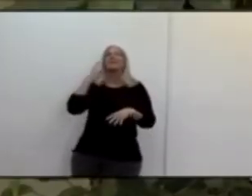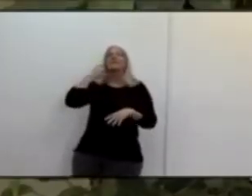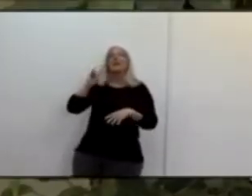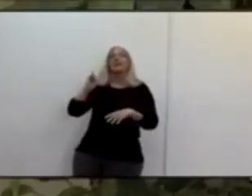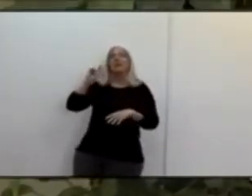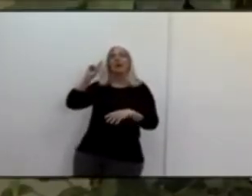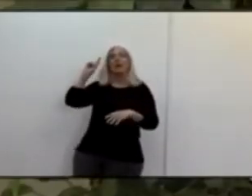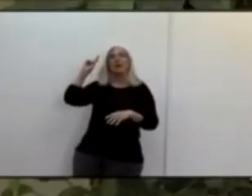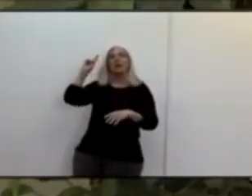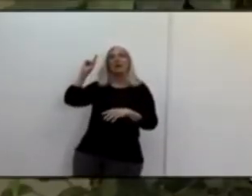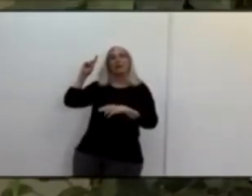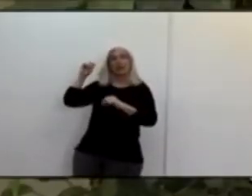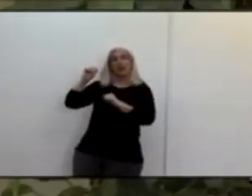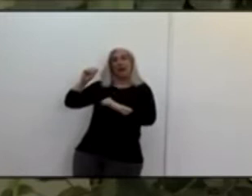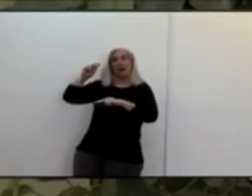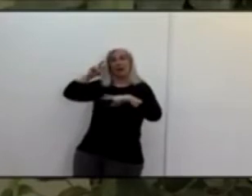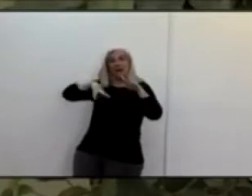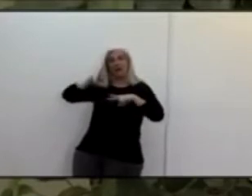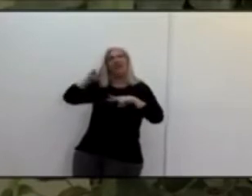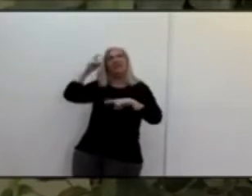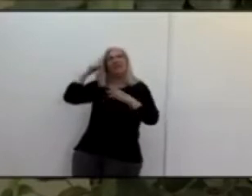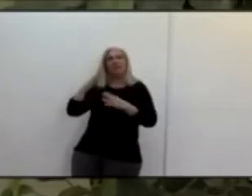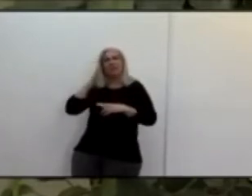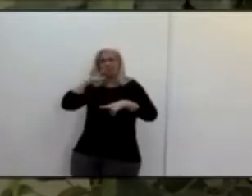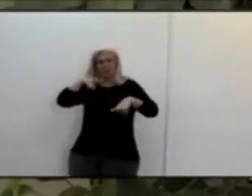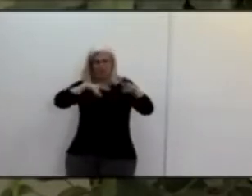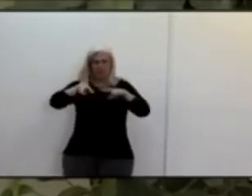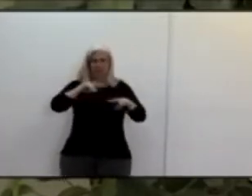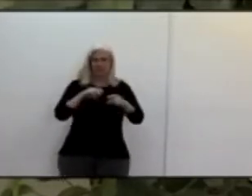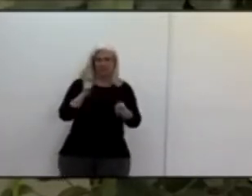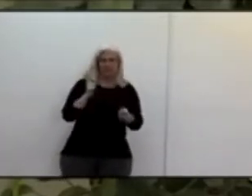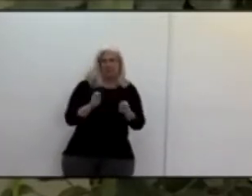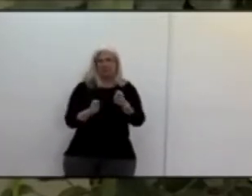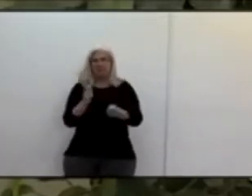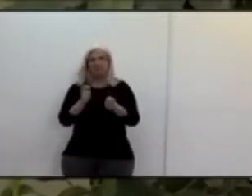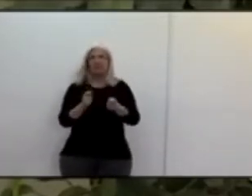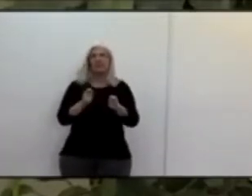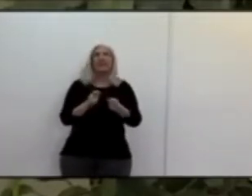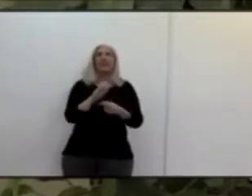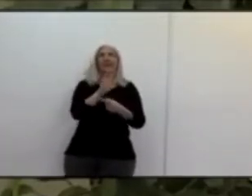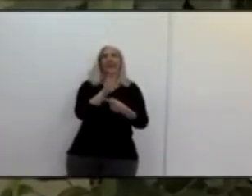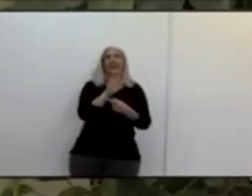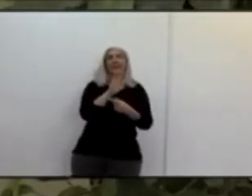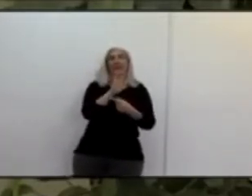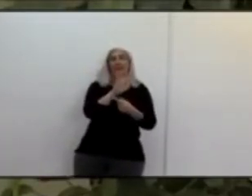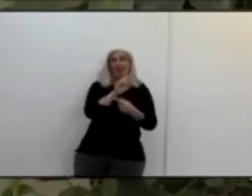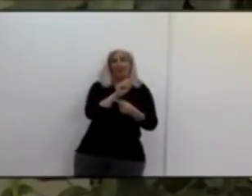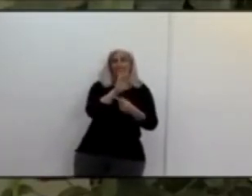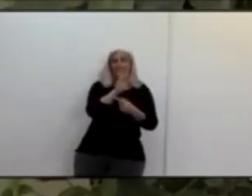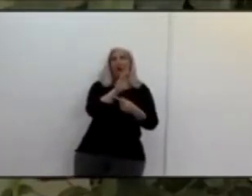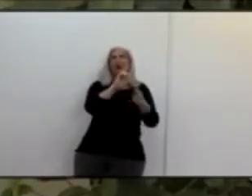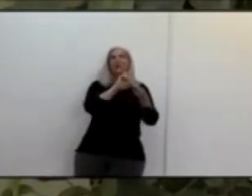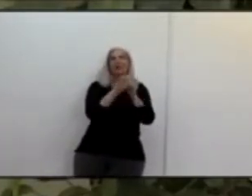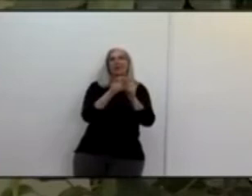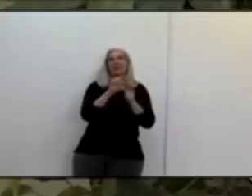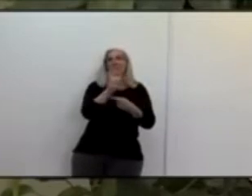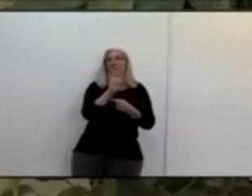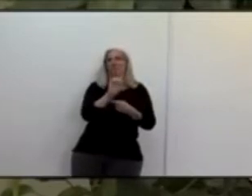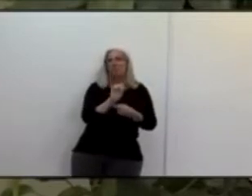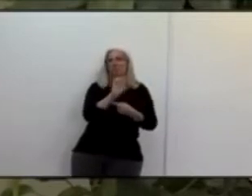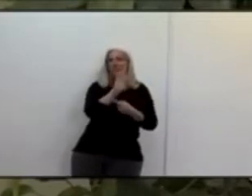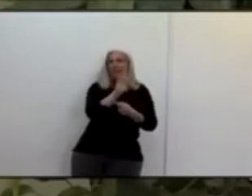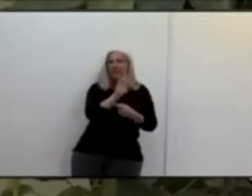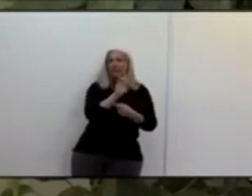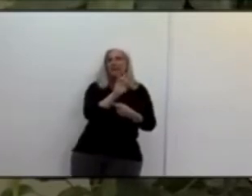the reason why that number is lower than our actual actual case rate is because of the massive testing that all the testing that our county residents